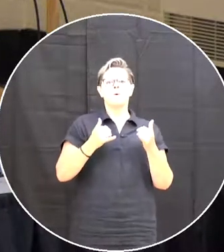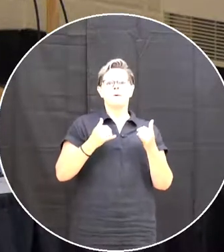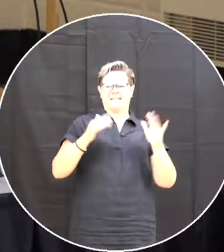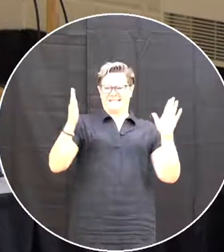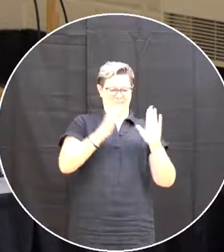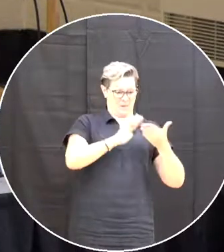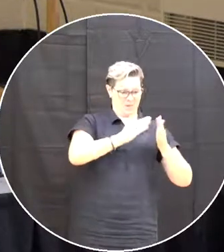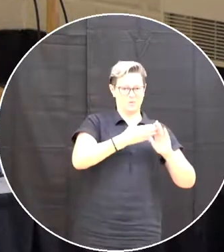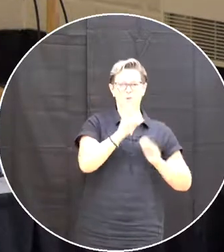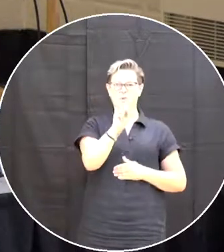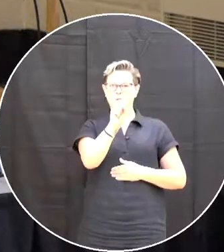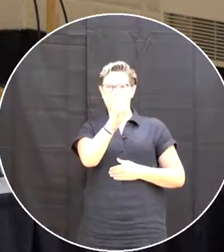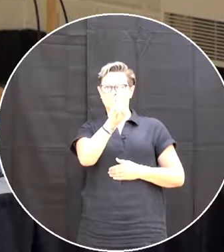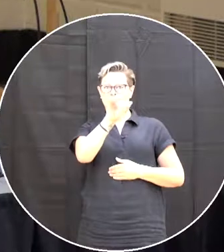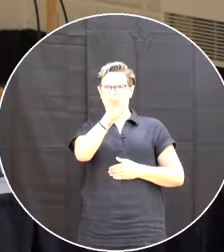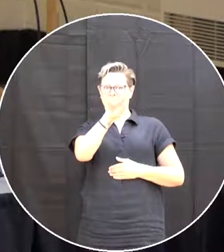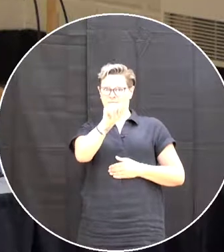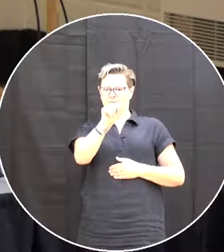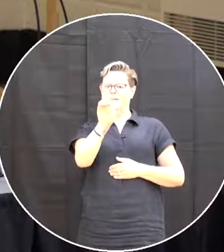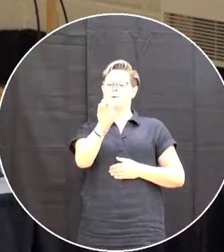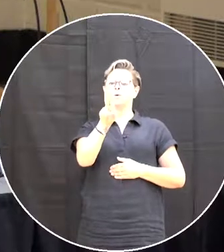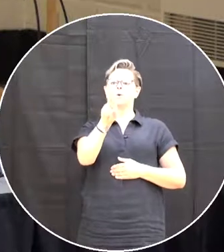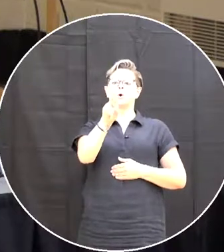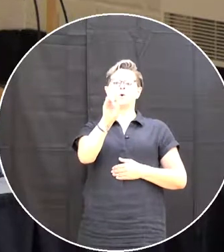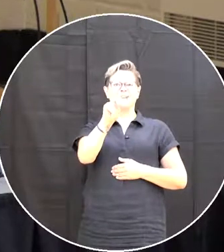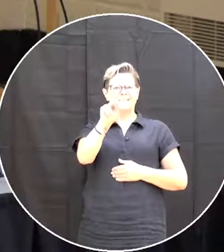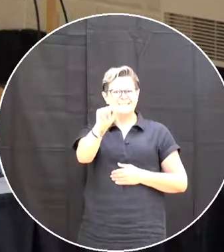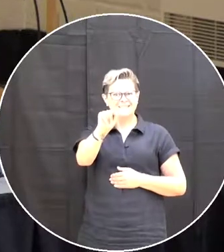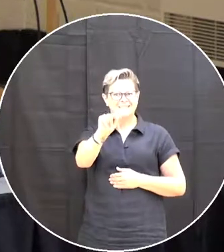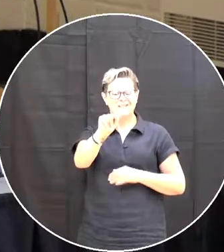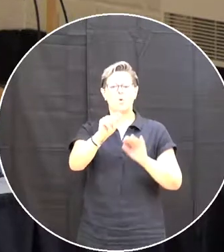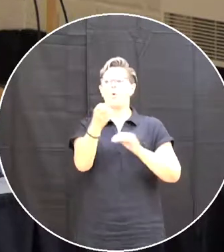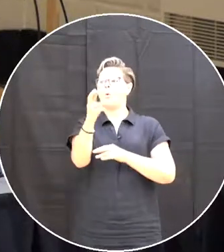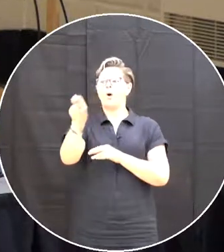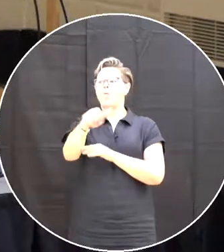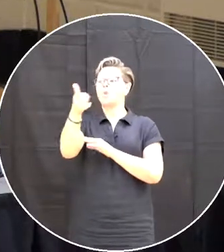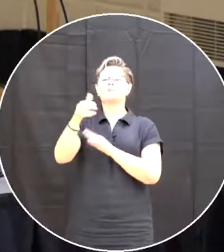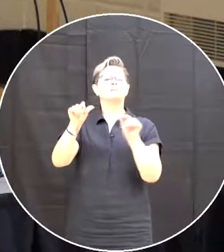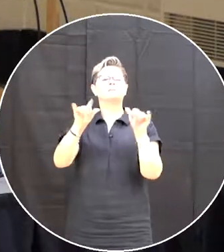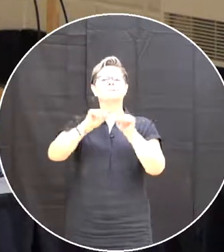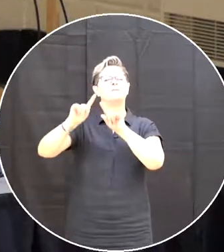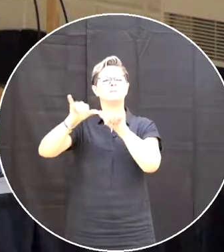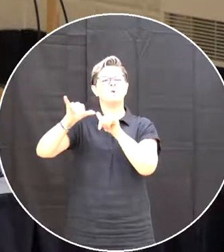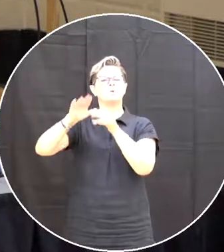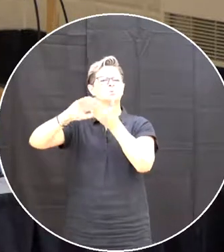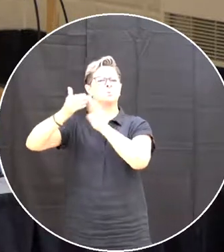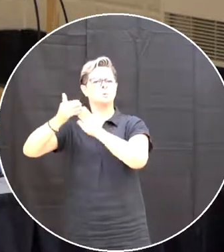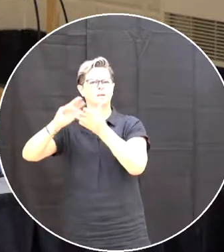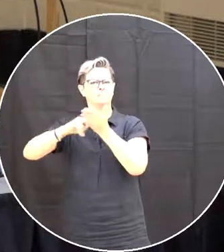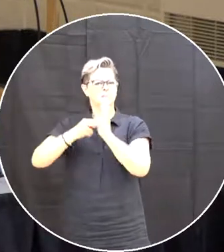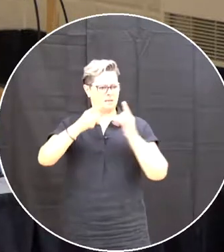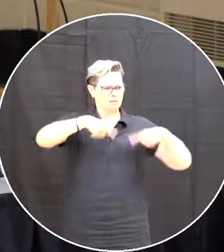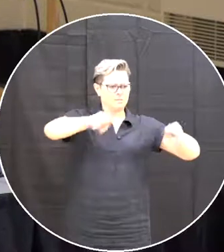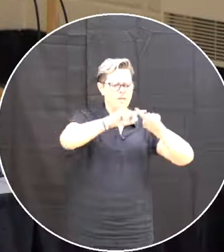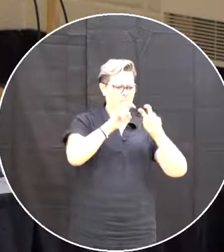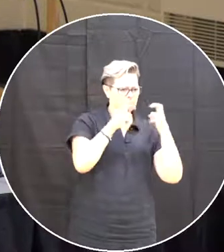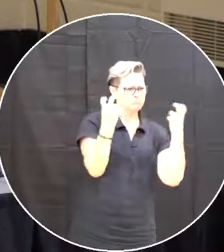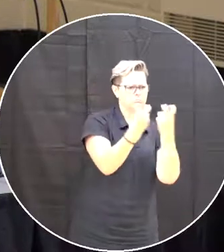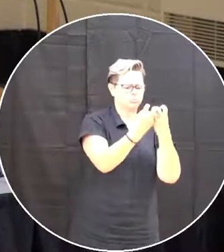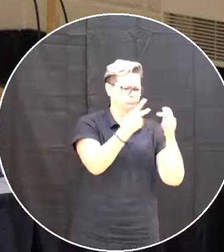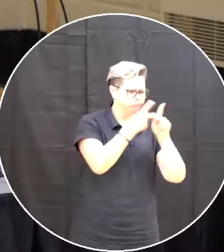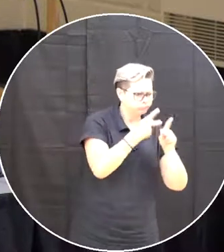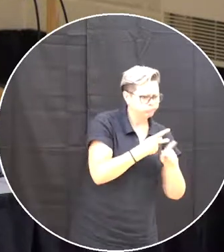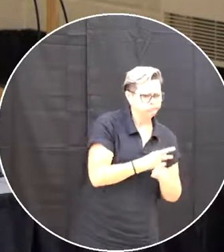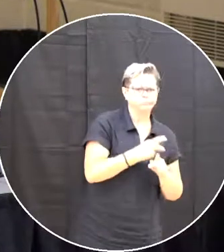community Like Swift Current Or A Medium sized community Uh With Students at Crescent Collegiate